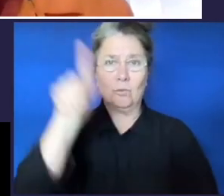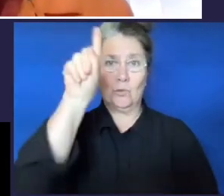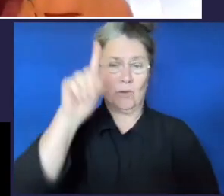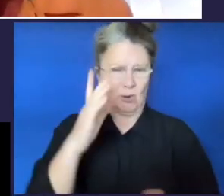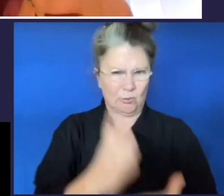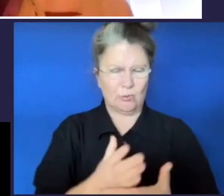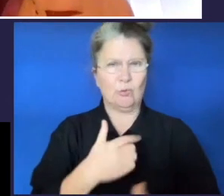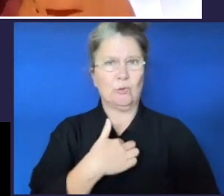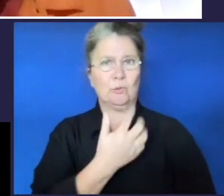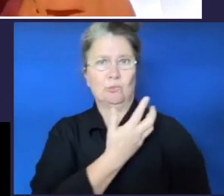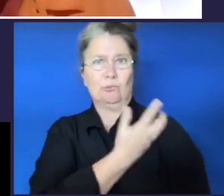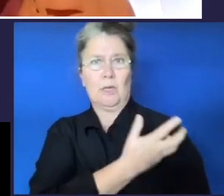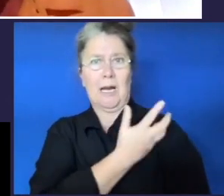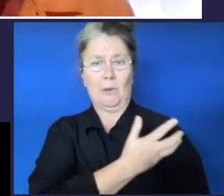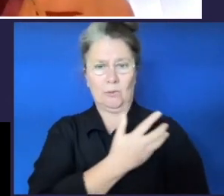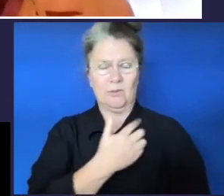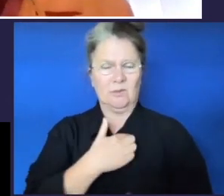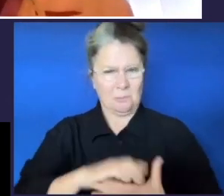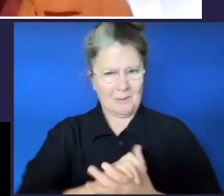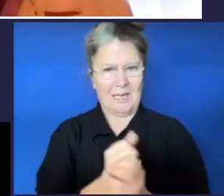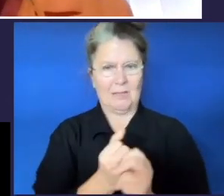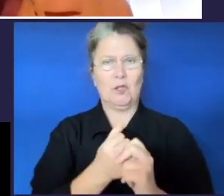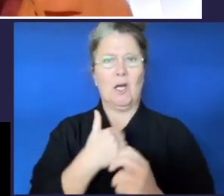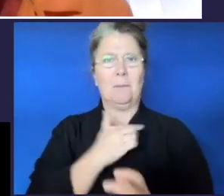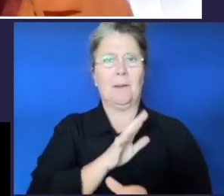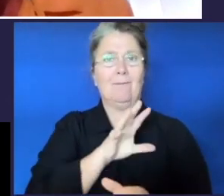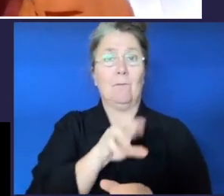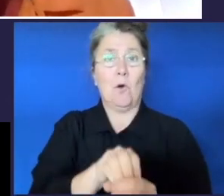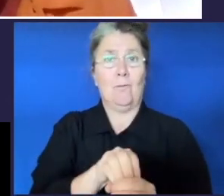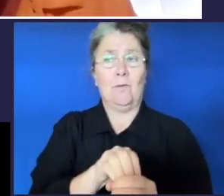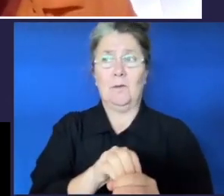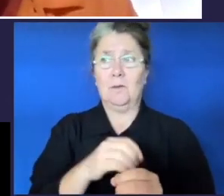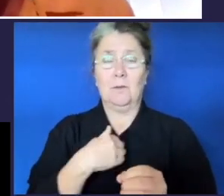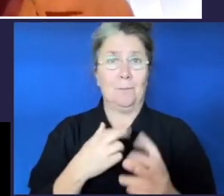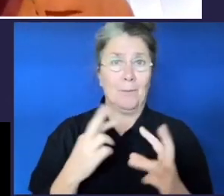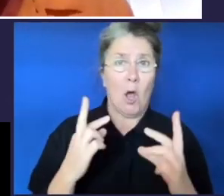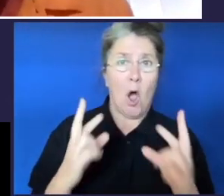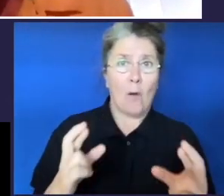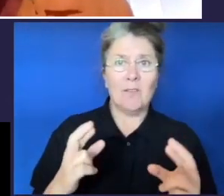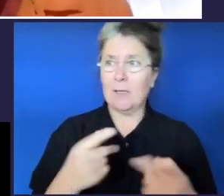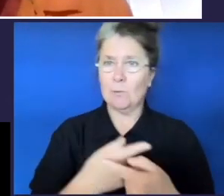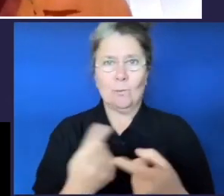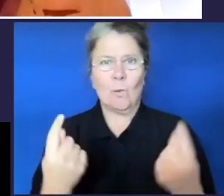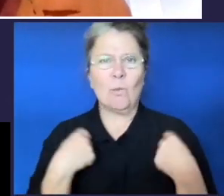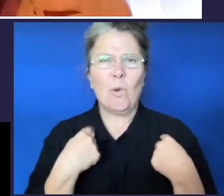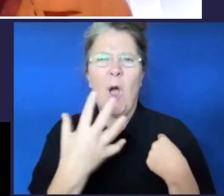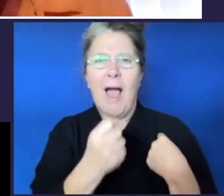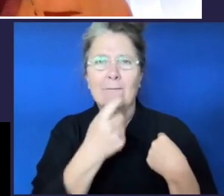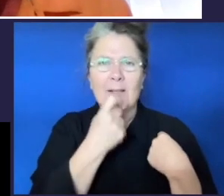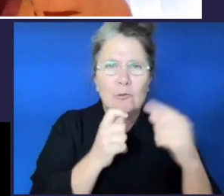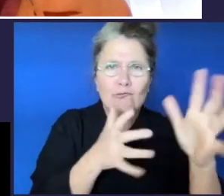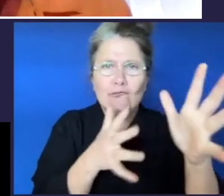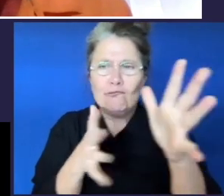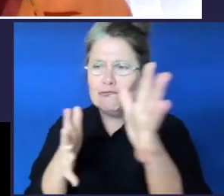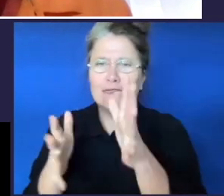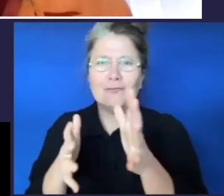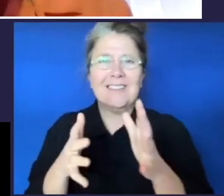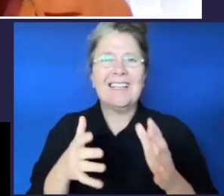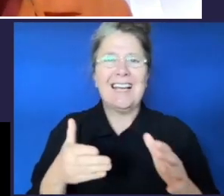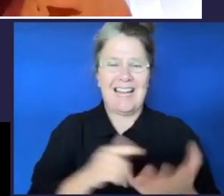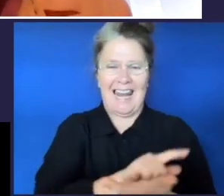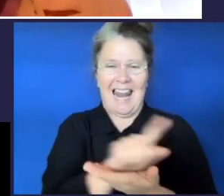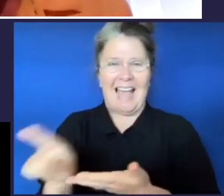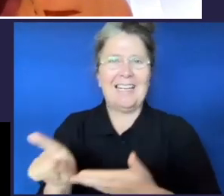part of this today hopefully um and we'll have a bit of a bit of a chat in the q a afterwards